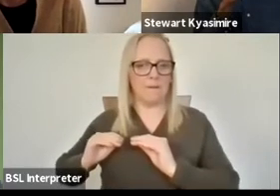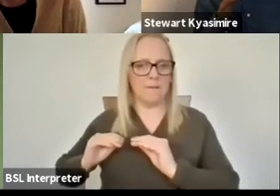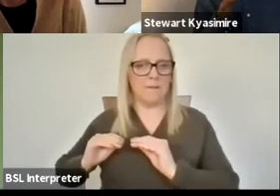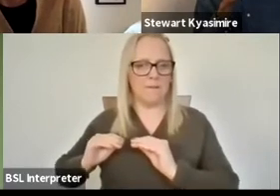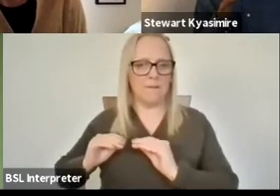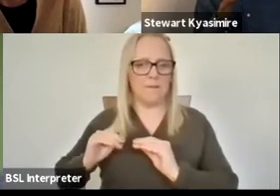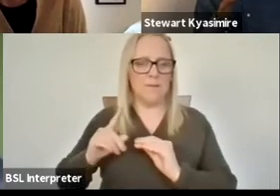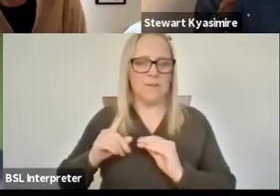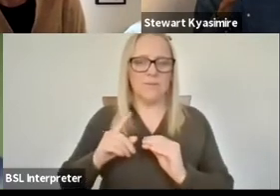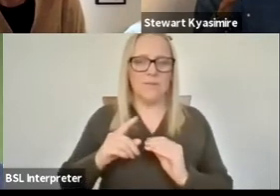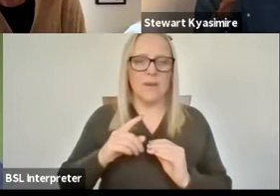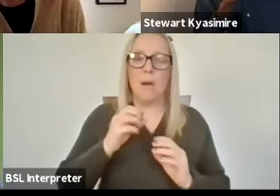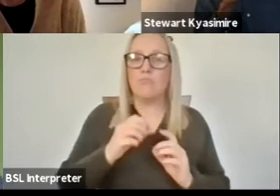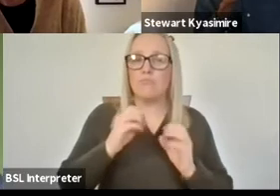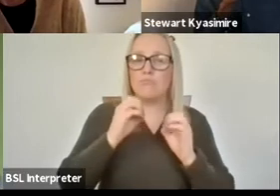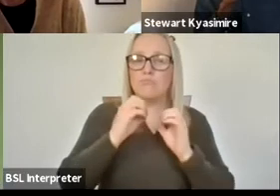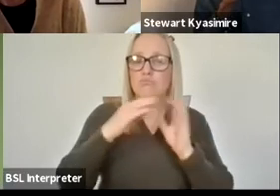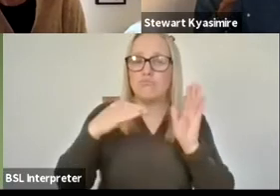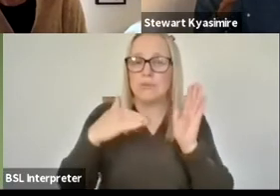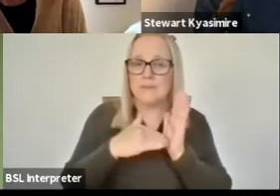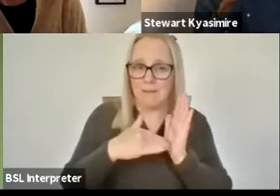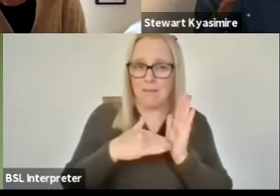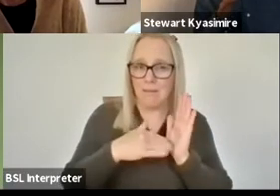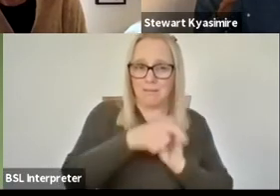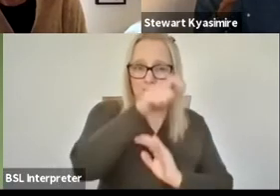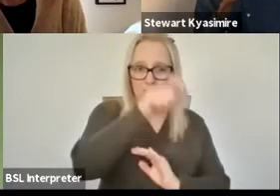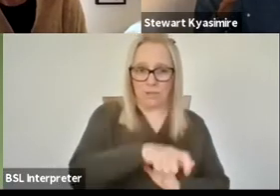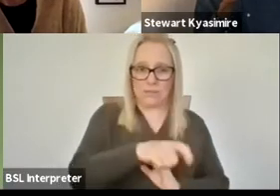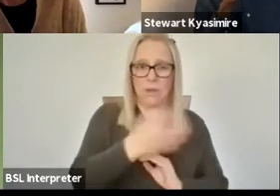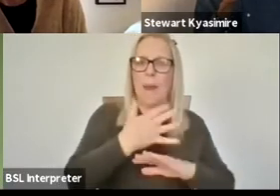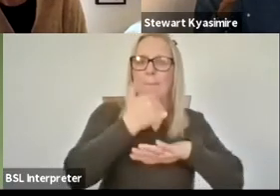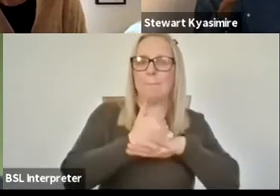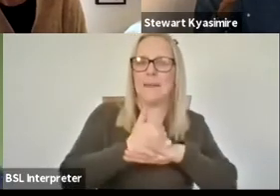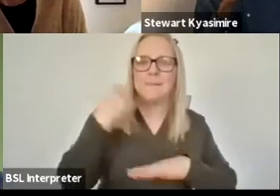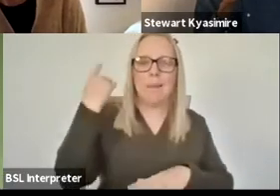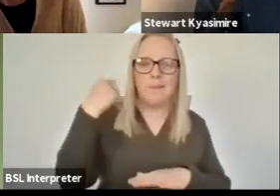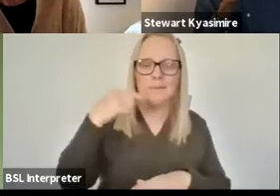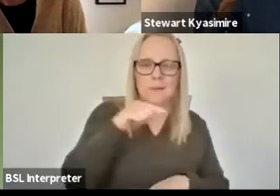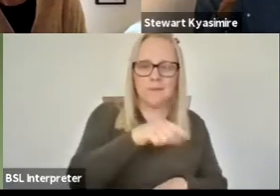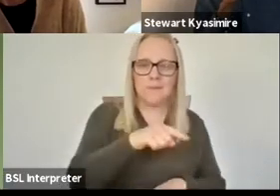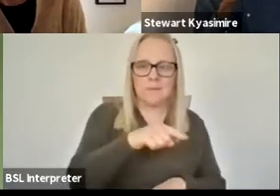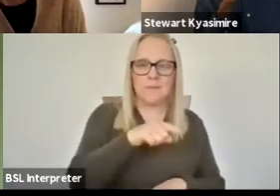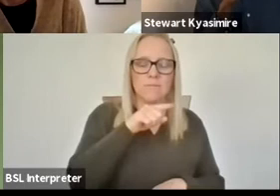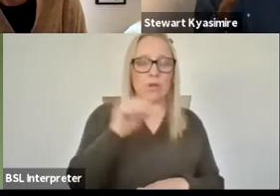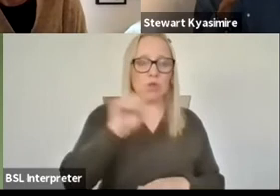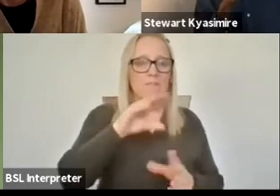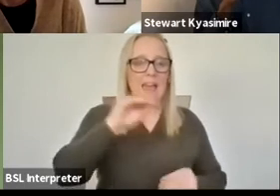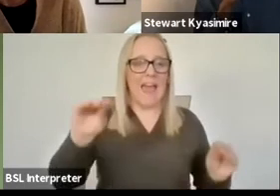is a brazilian croc for based in uk in london and he was supposed to have an exchange with a